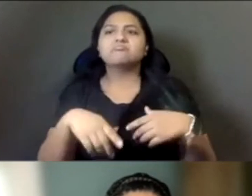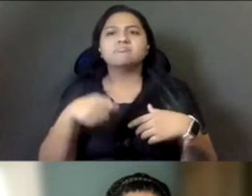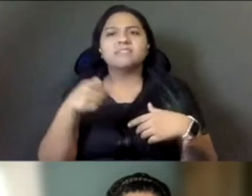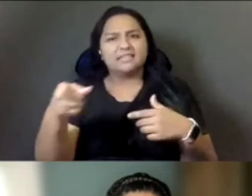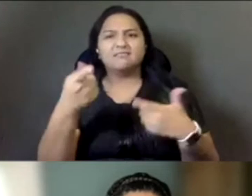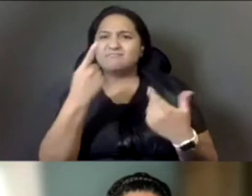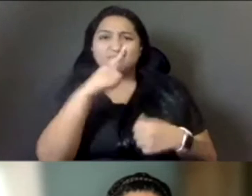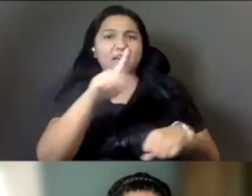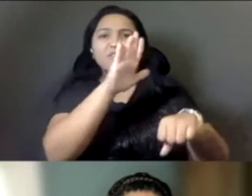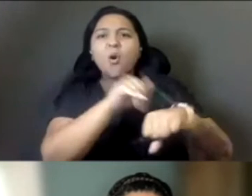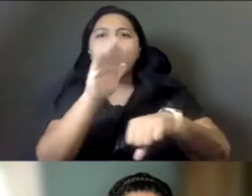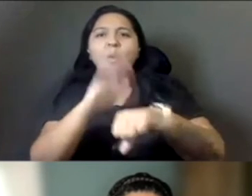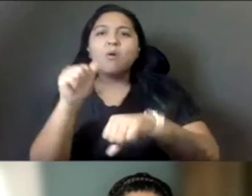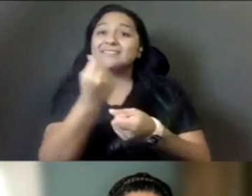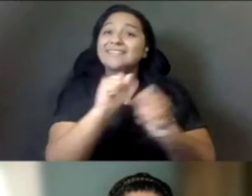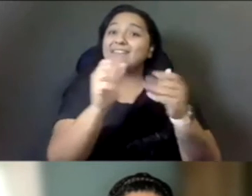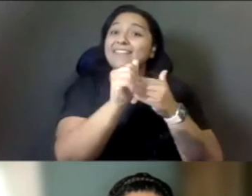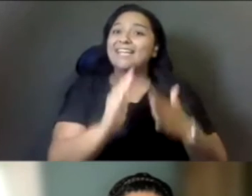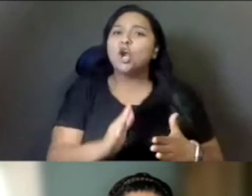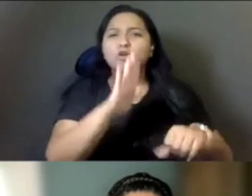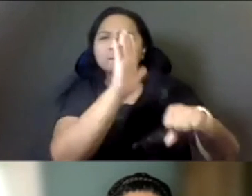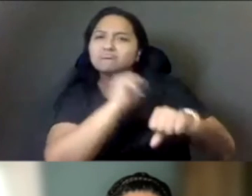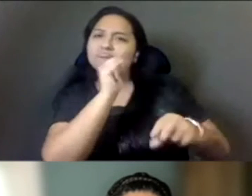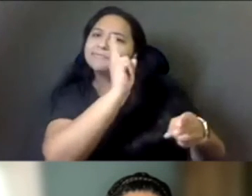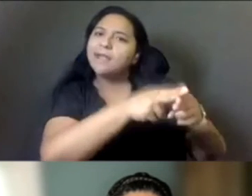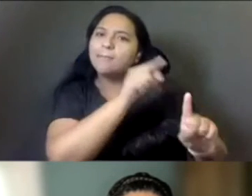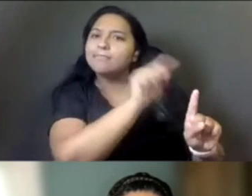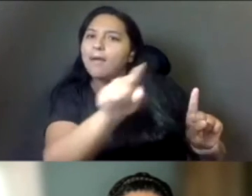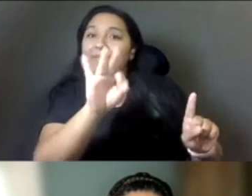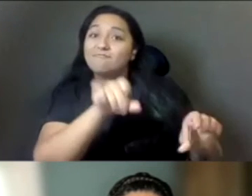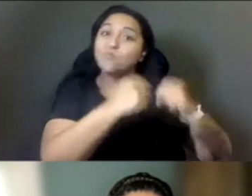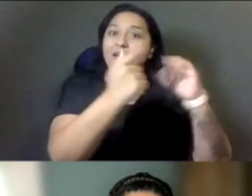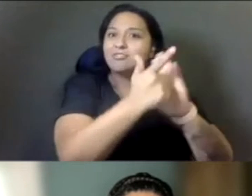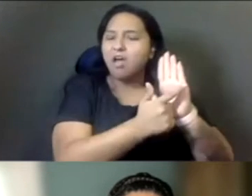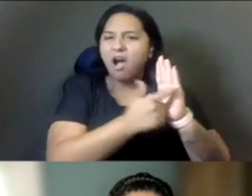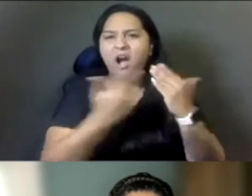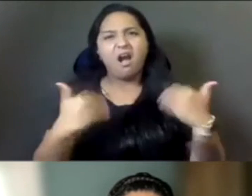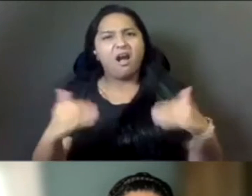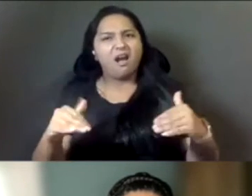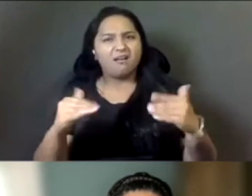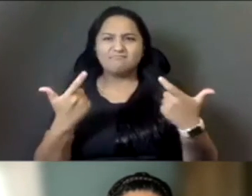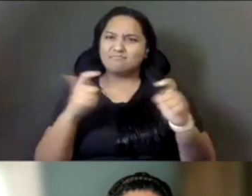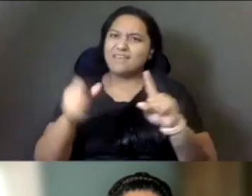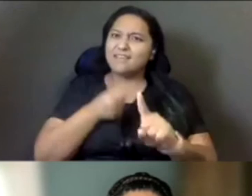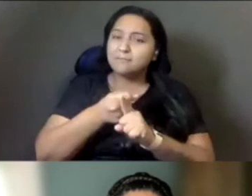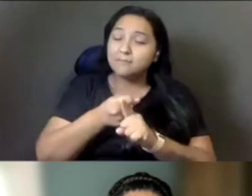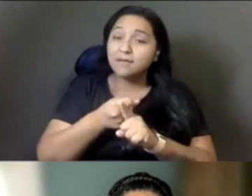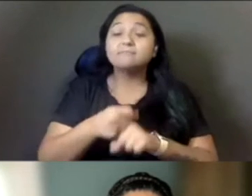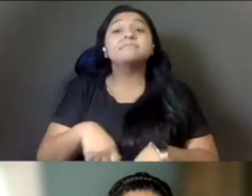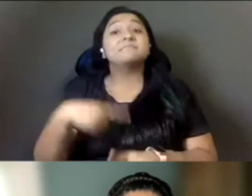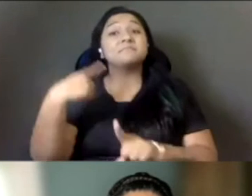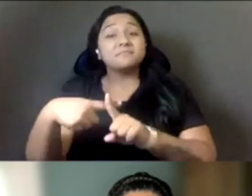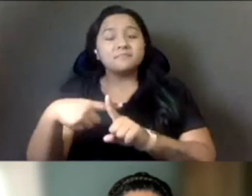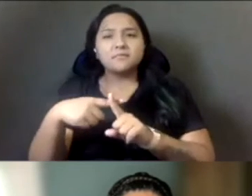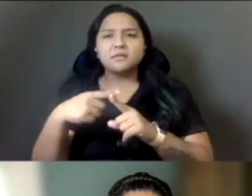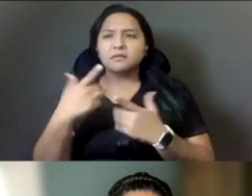when public safety leaders break the law. And I thought that was huge. I also thought it was creative to take, uh, juvenile